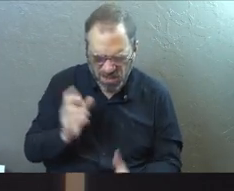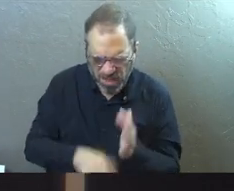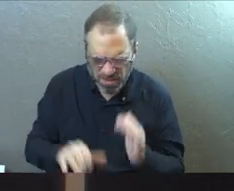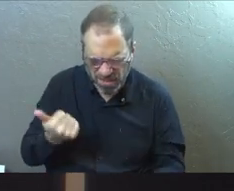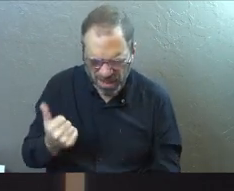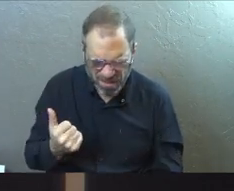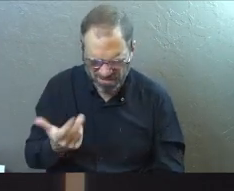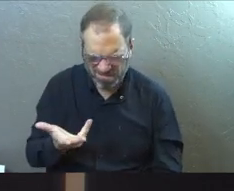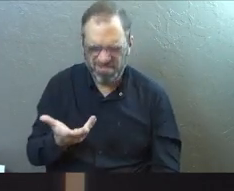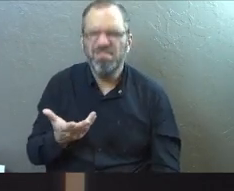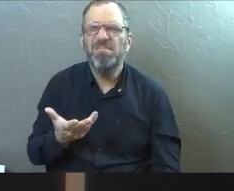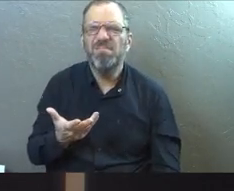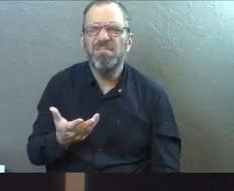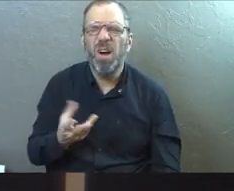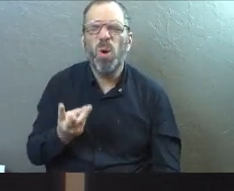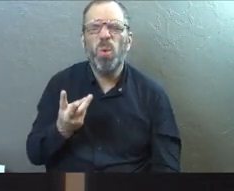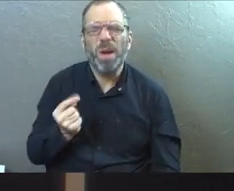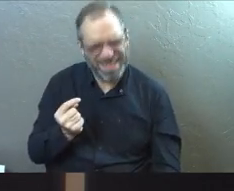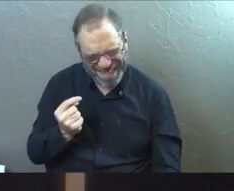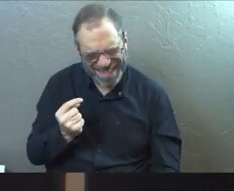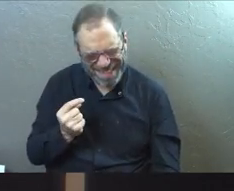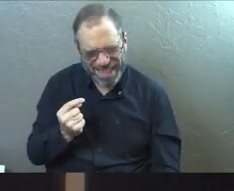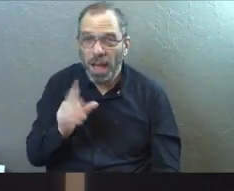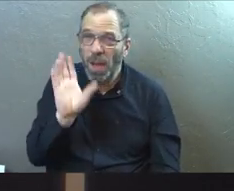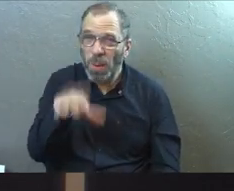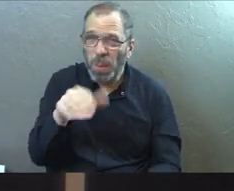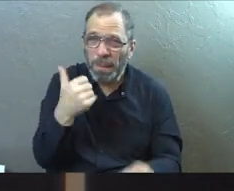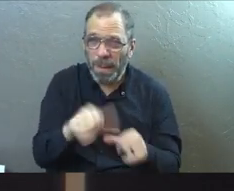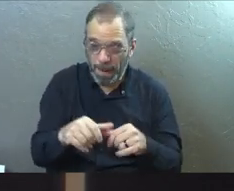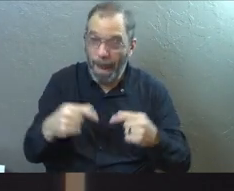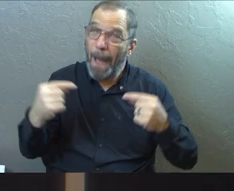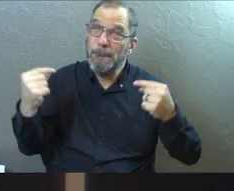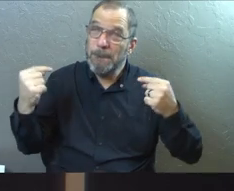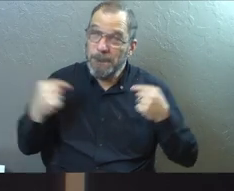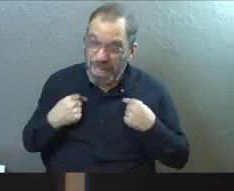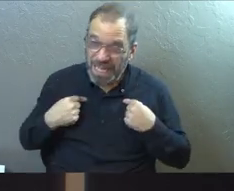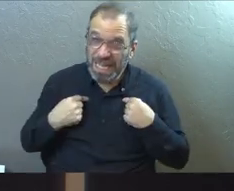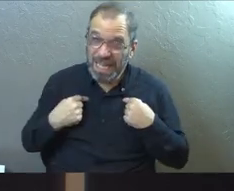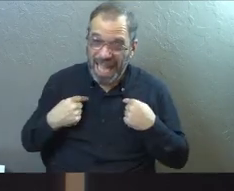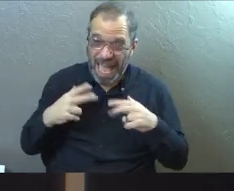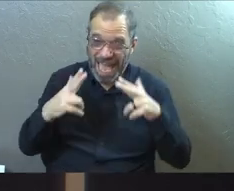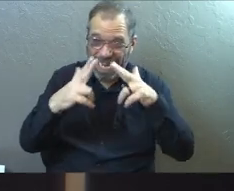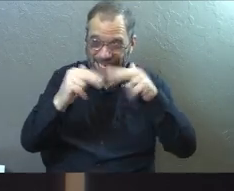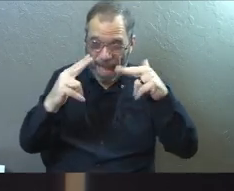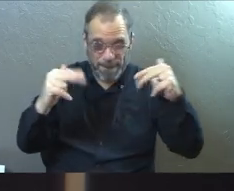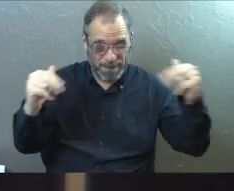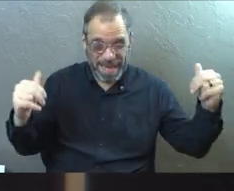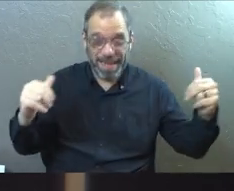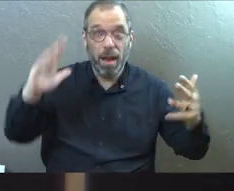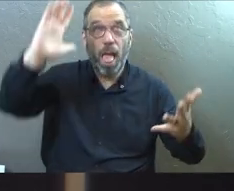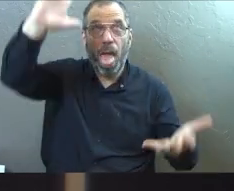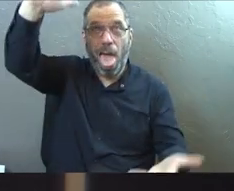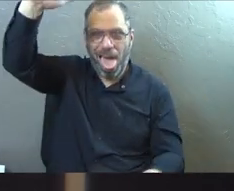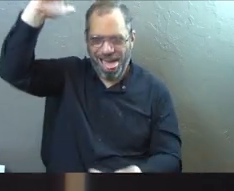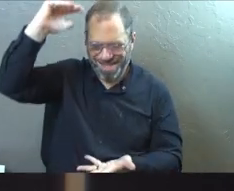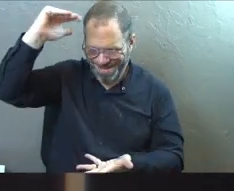hard to understand what's going on because if it's me and a sheet of bacon falls down from heaven,